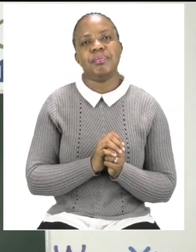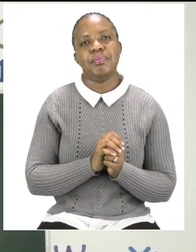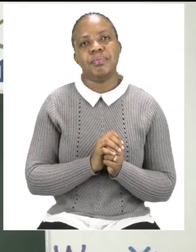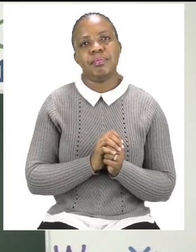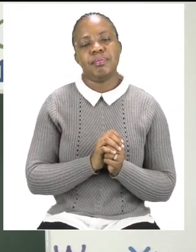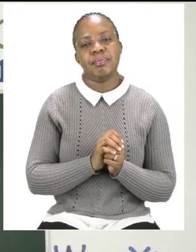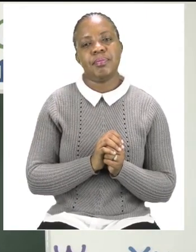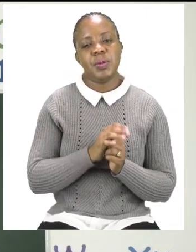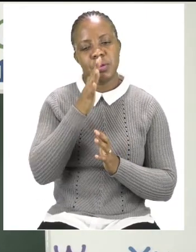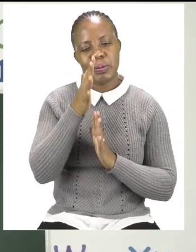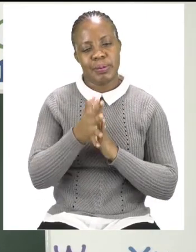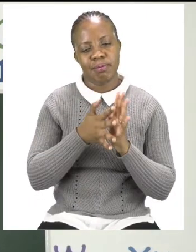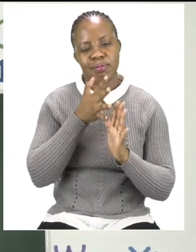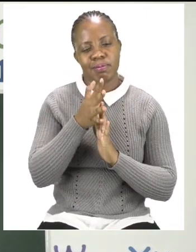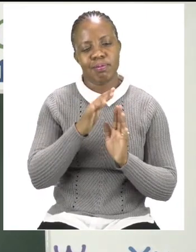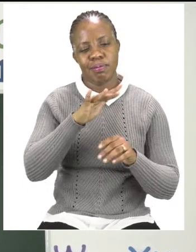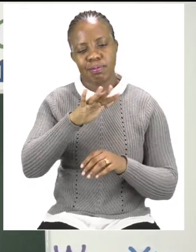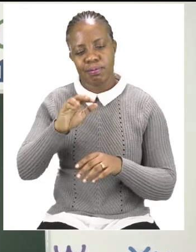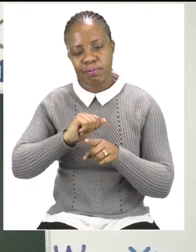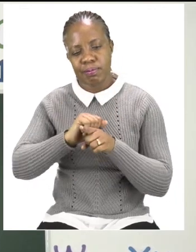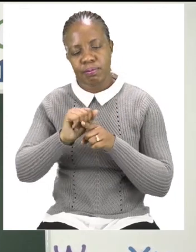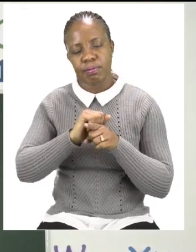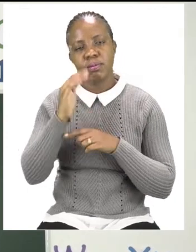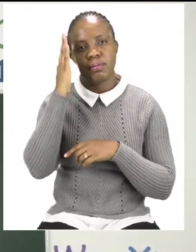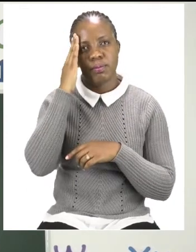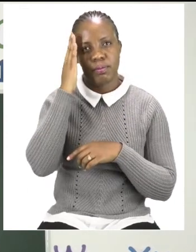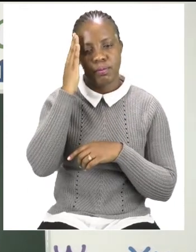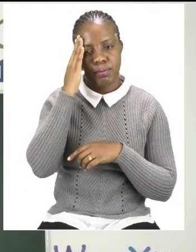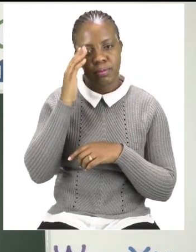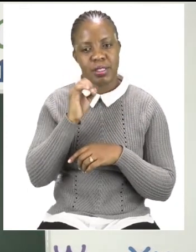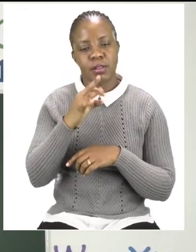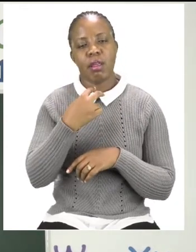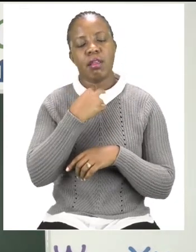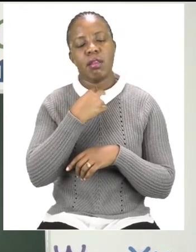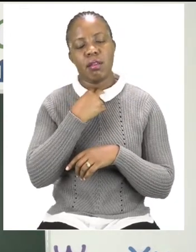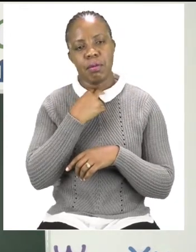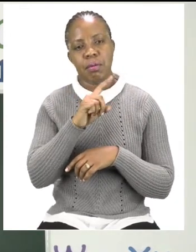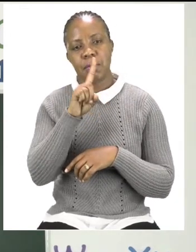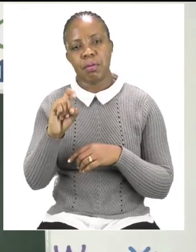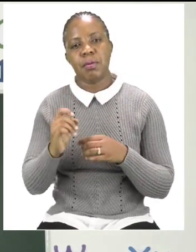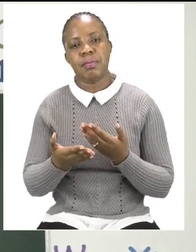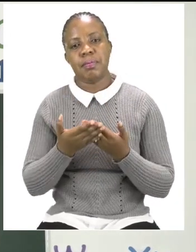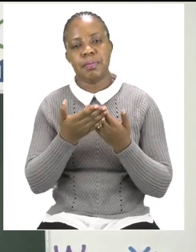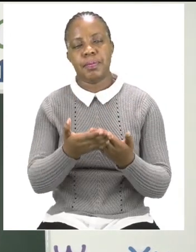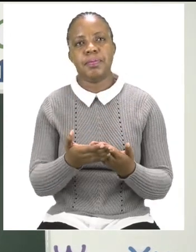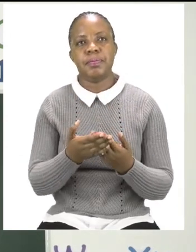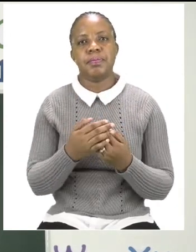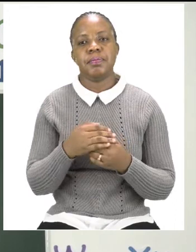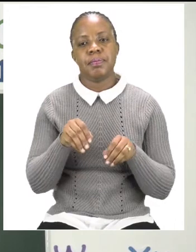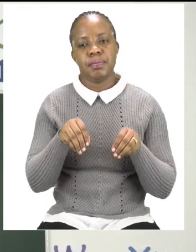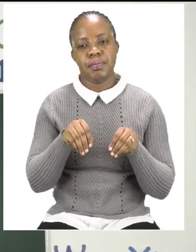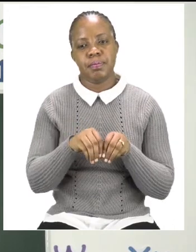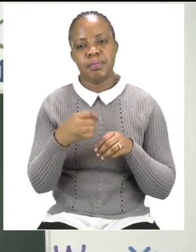help. But I know you are clever boys and girls. So, I am going to leave you to do the rest by yourselves. Take your time.